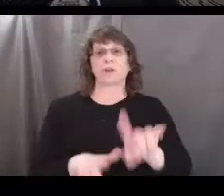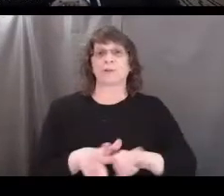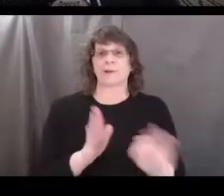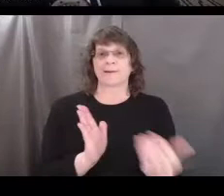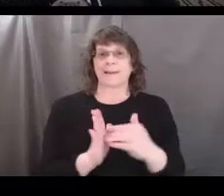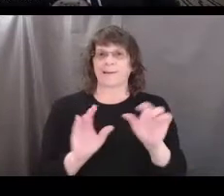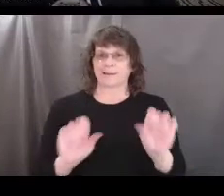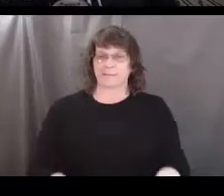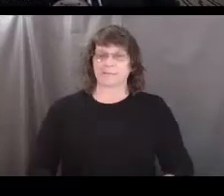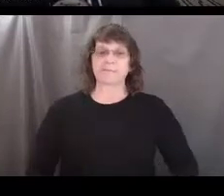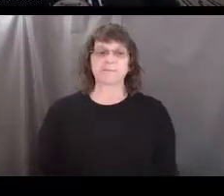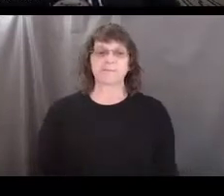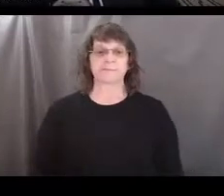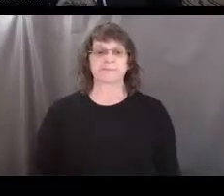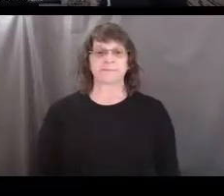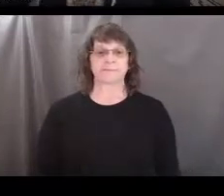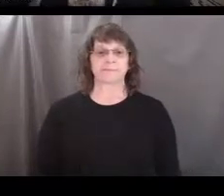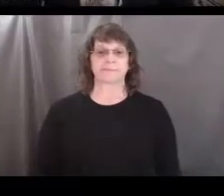image.